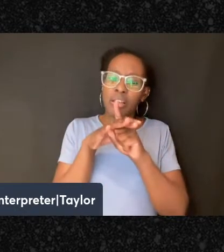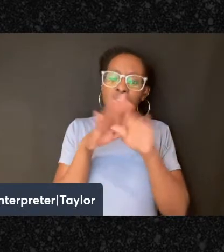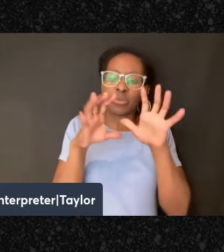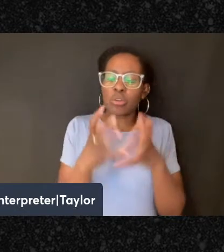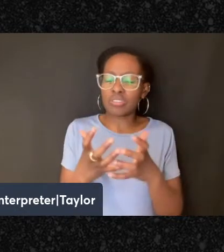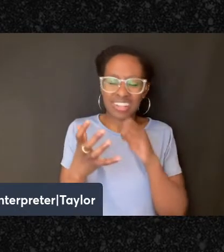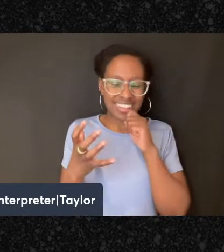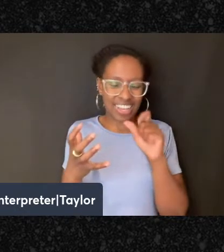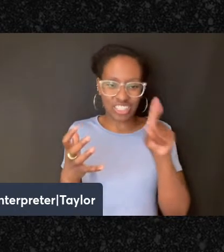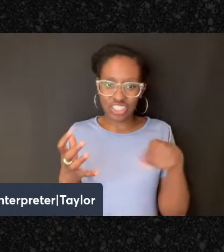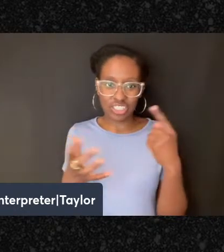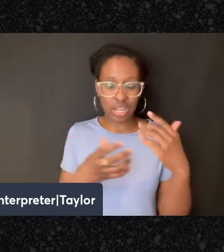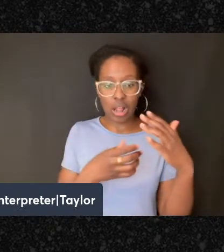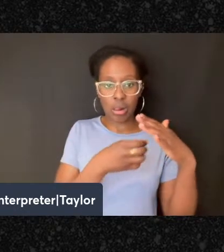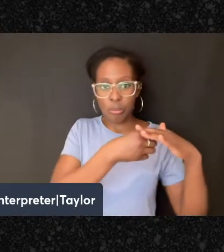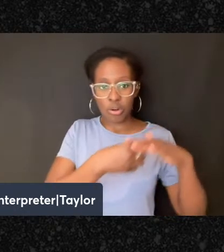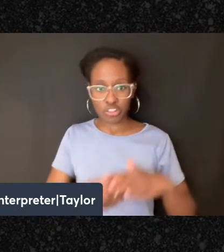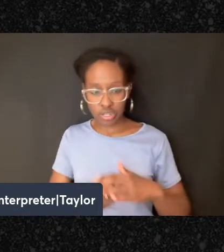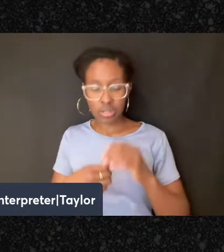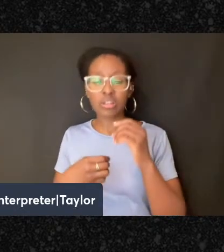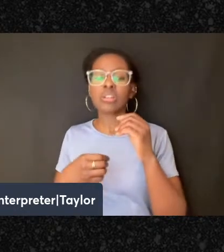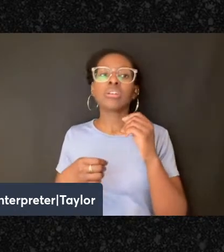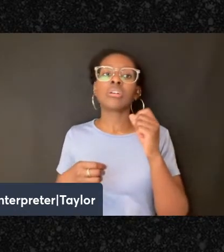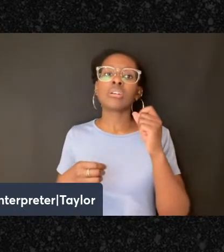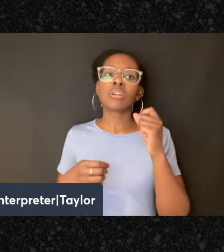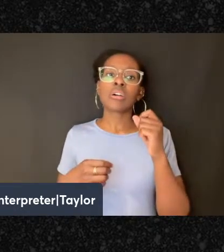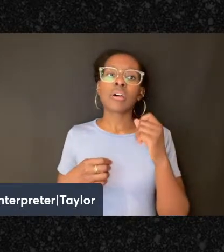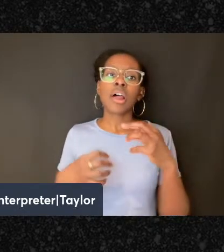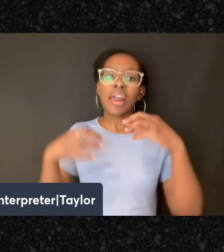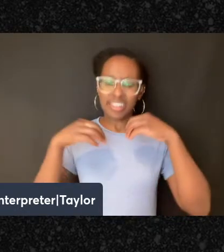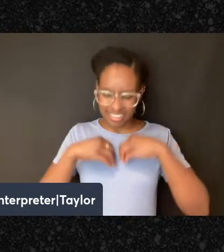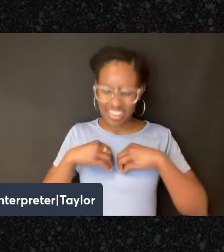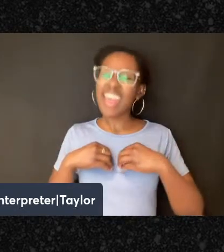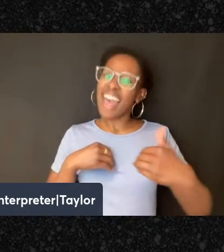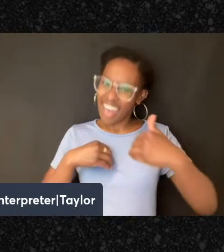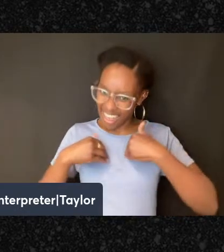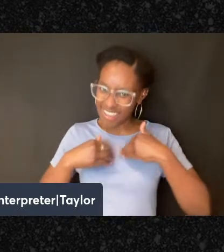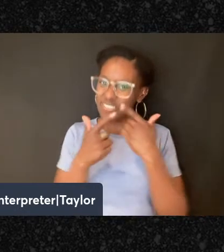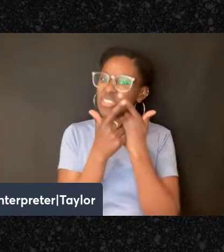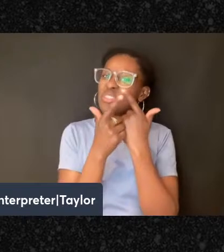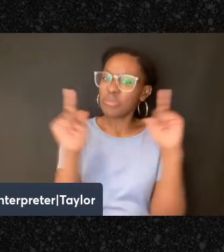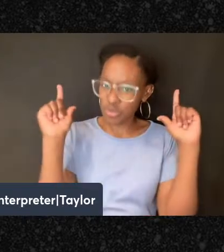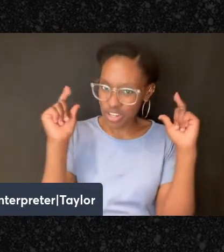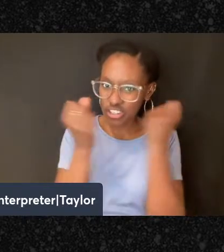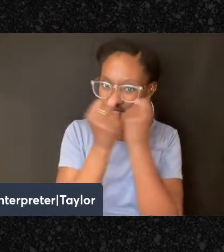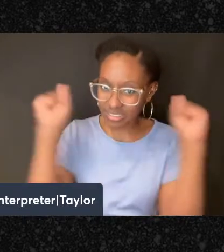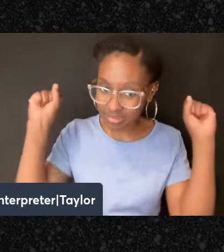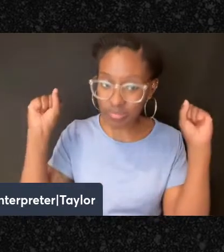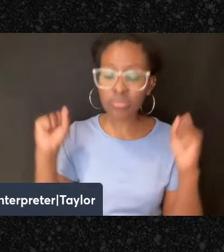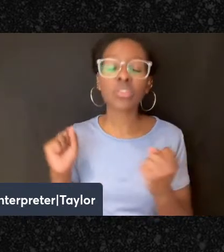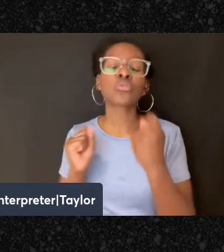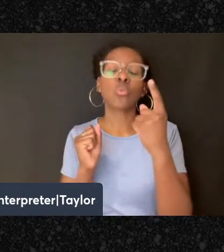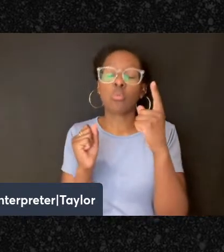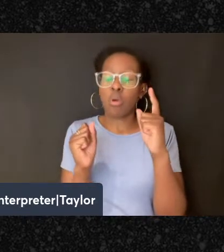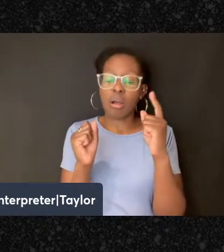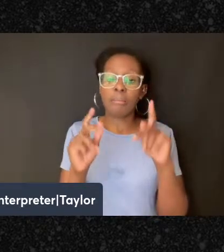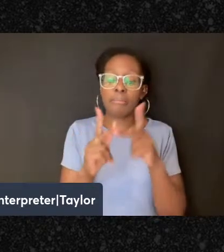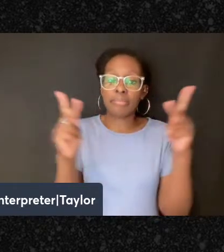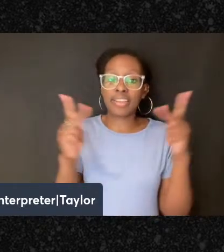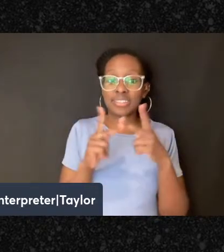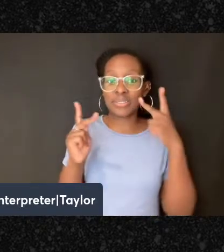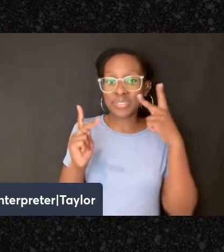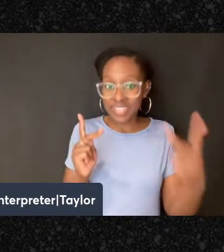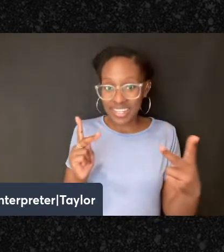but that they also had within them sources of liberation. So one obvious place to see that in